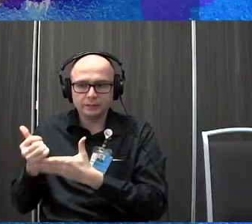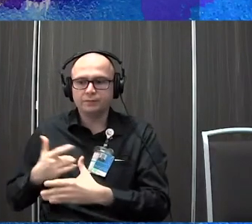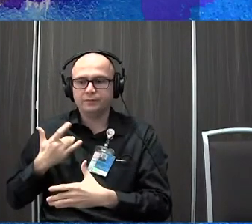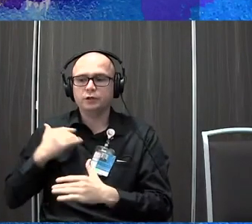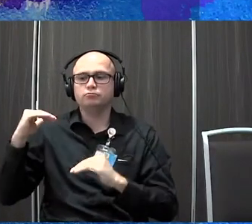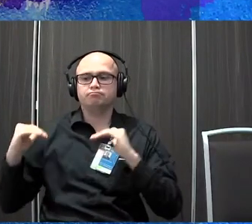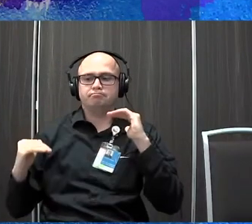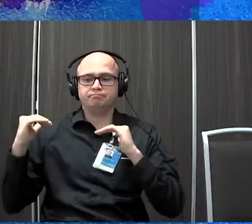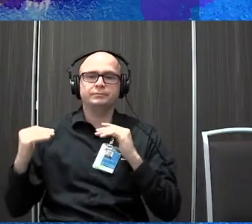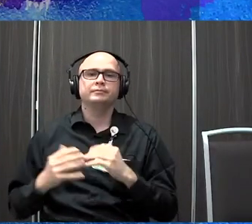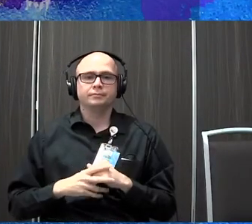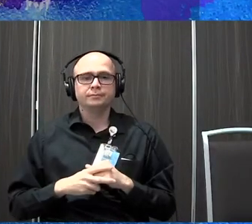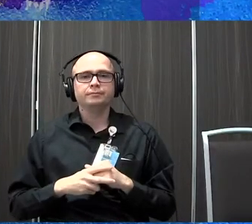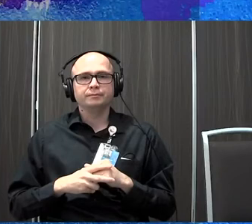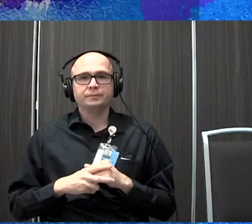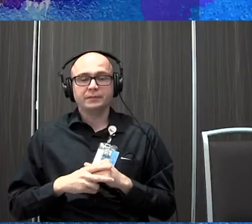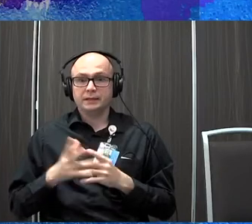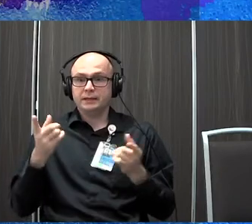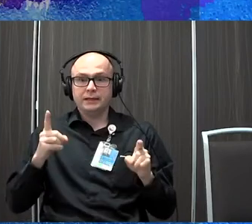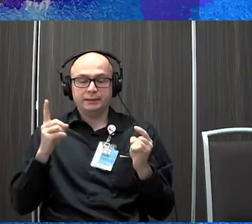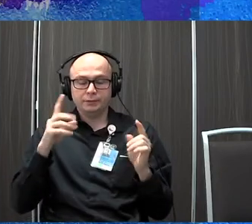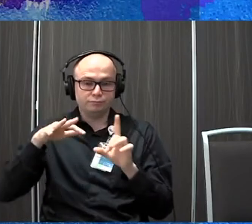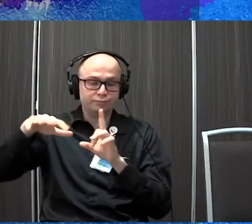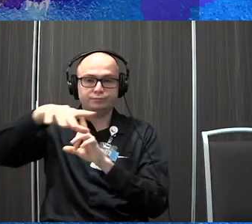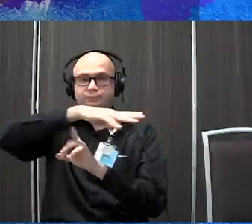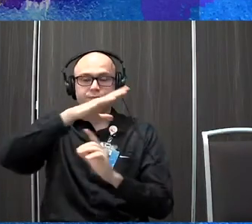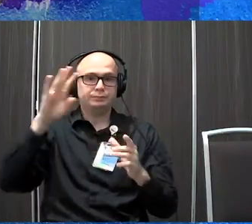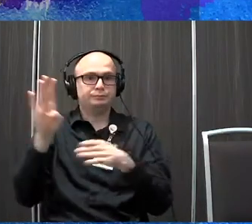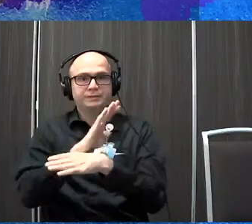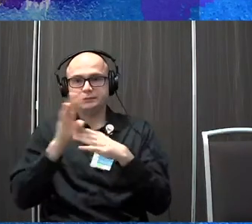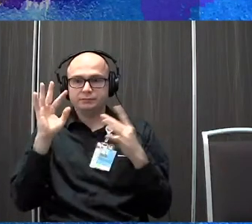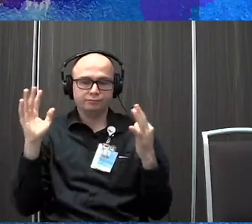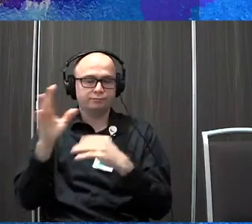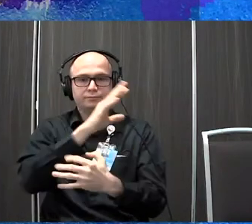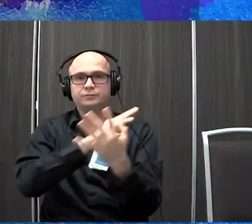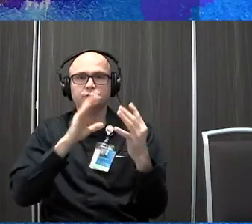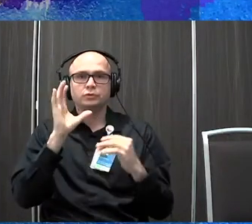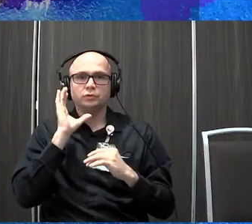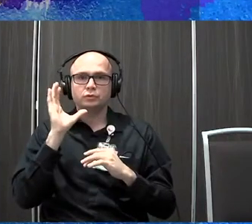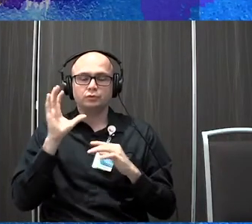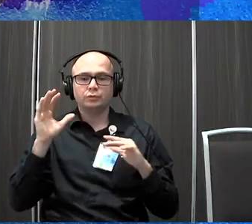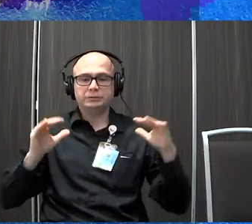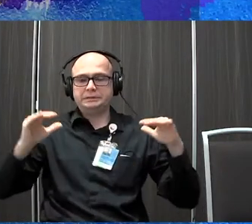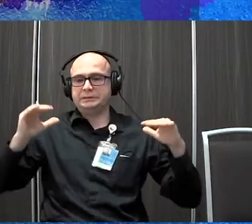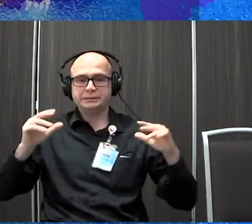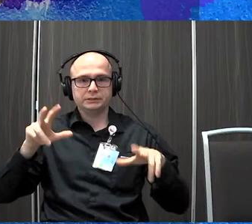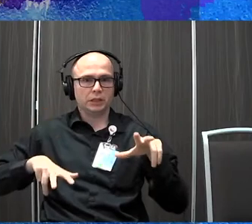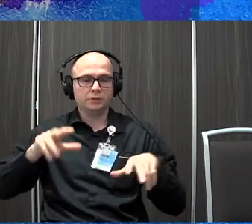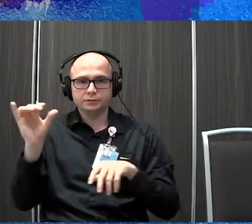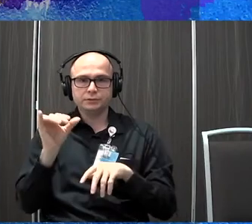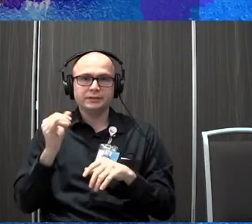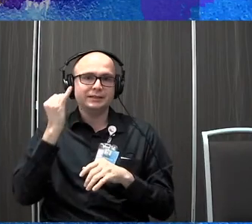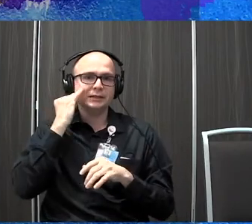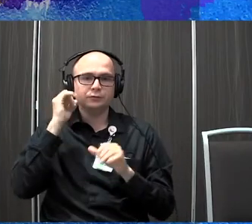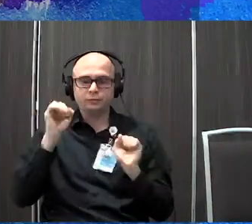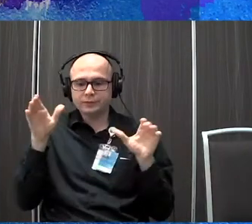balance. Okay. Having a lot going on in their environment is going to, you know, kind of sway that a bit. And so anything we can do to kind